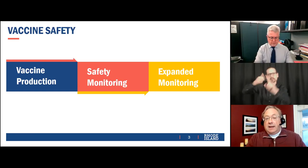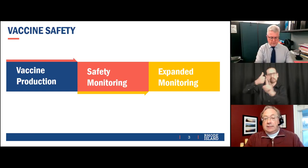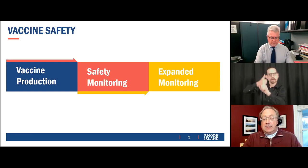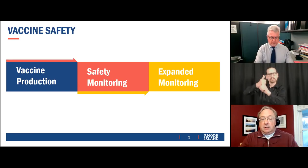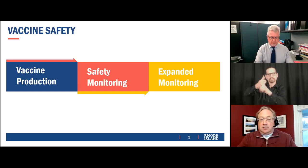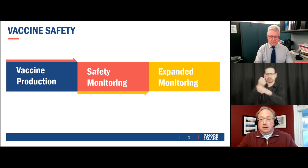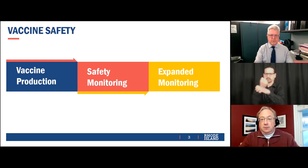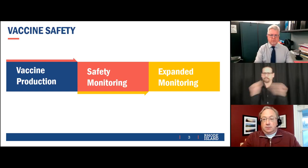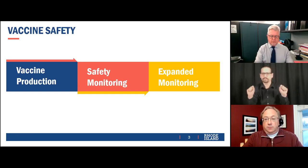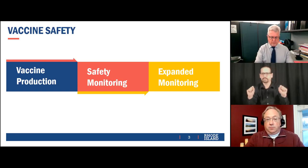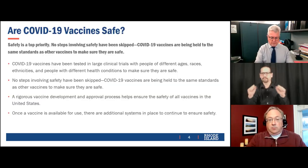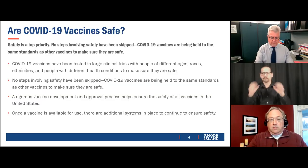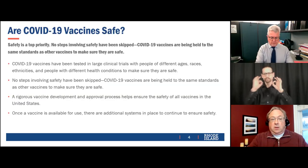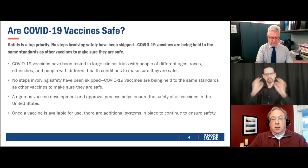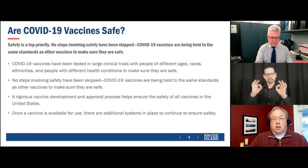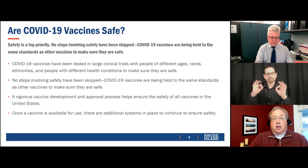for this vaccine.